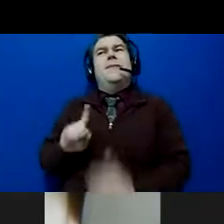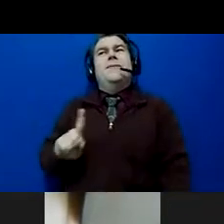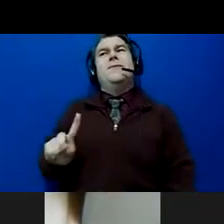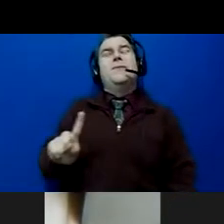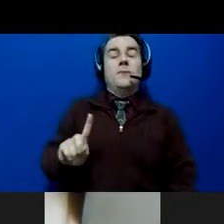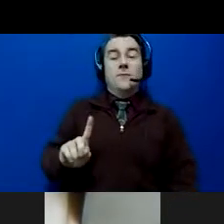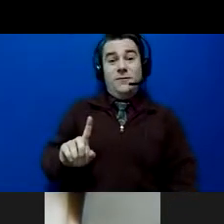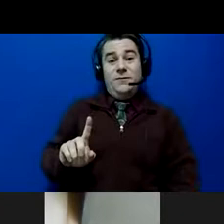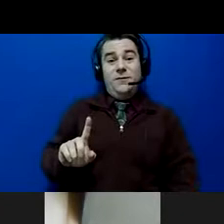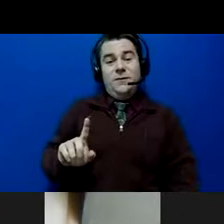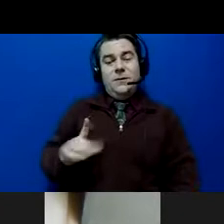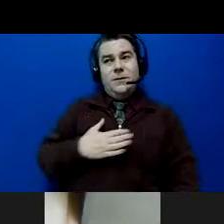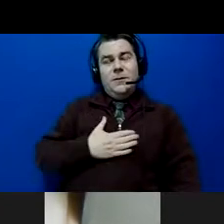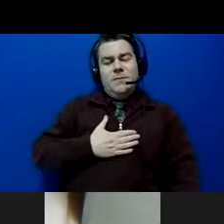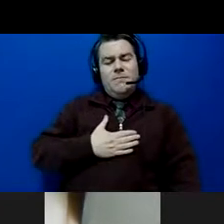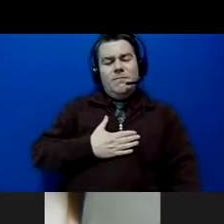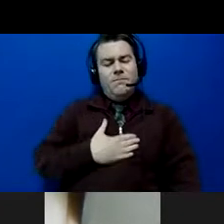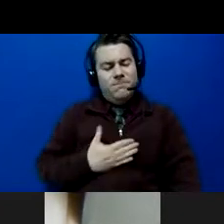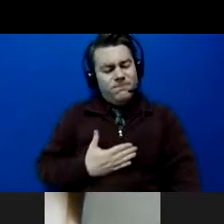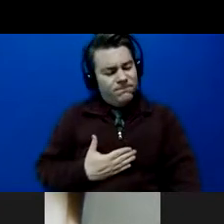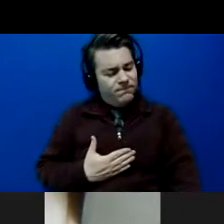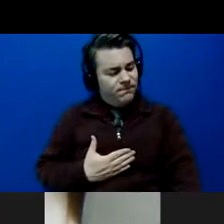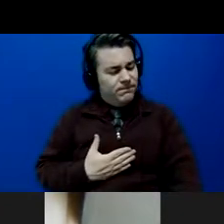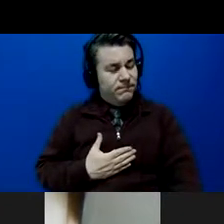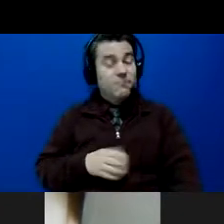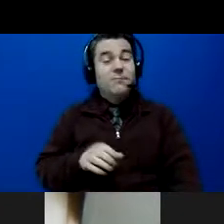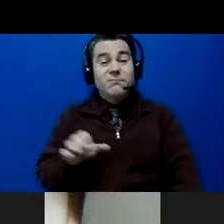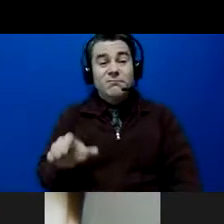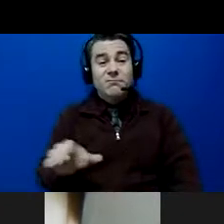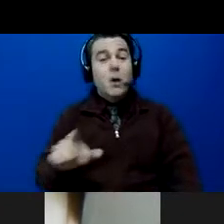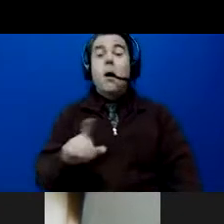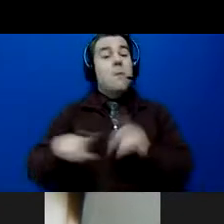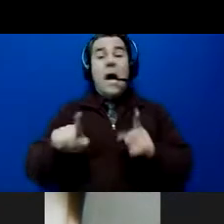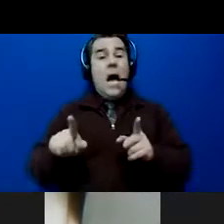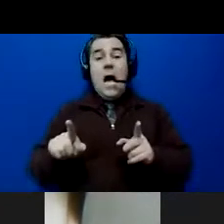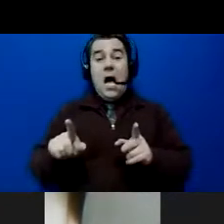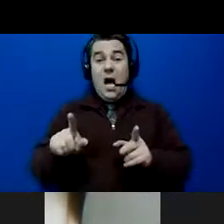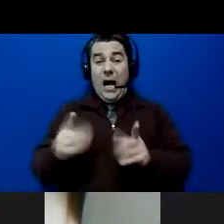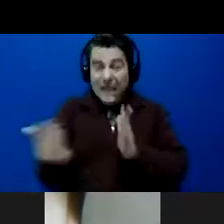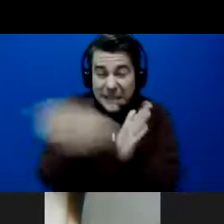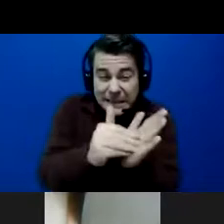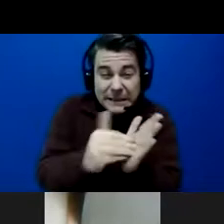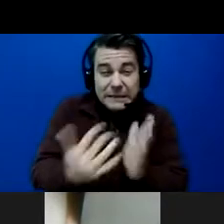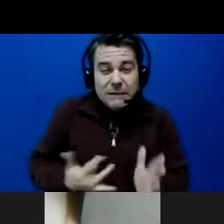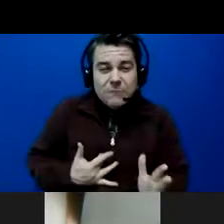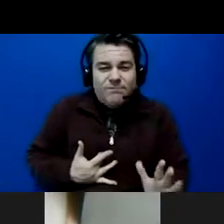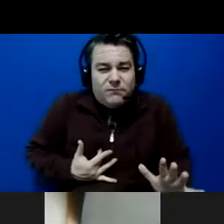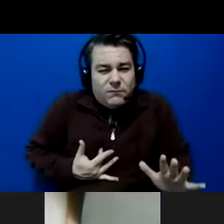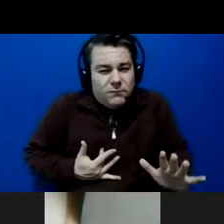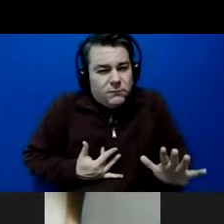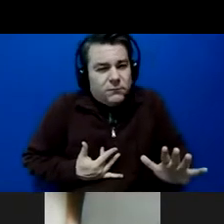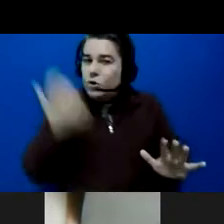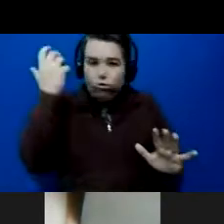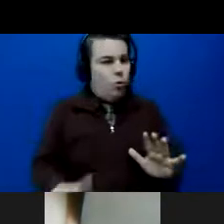But I did it. But I don't ever want to feel that again. I do